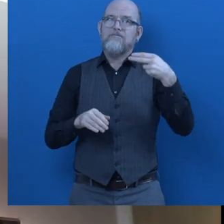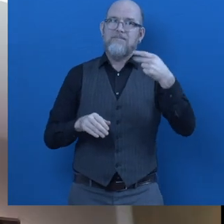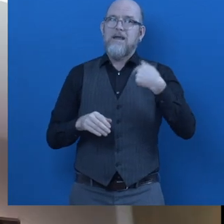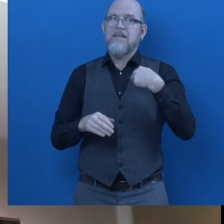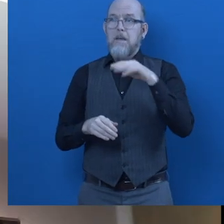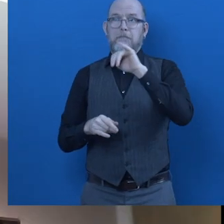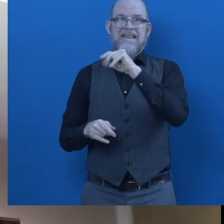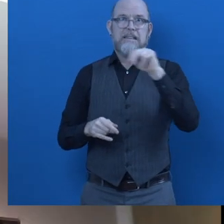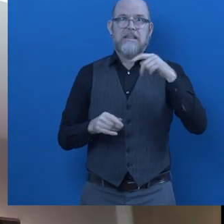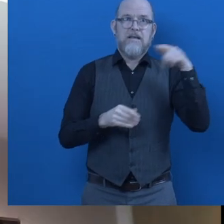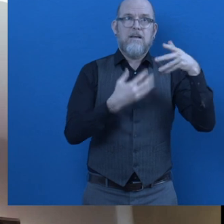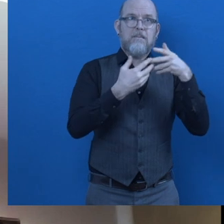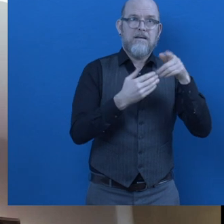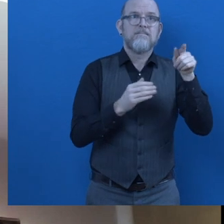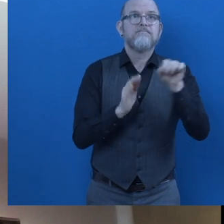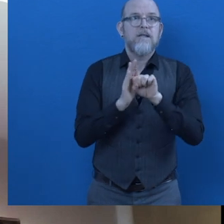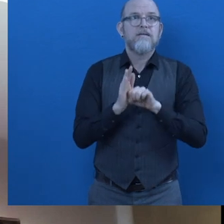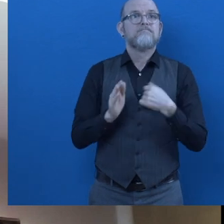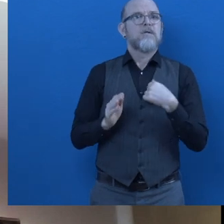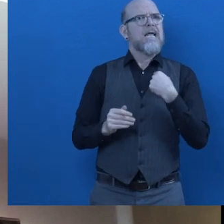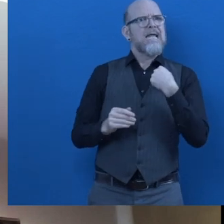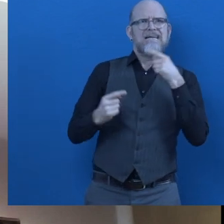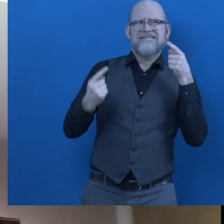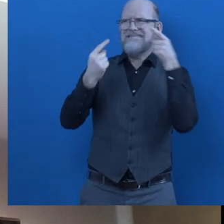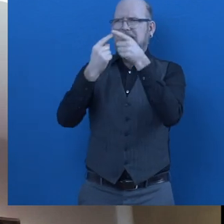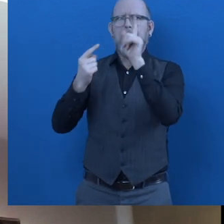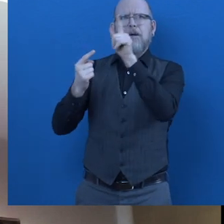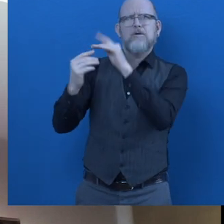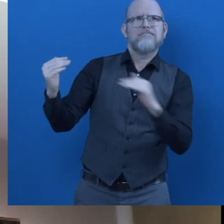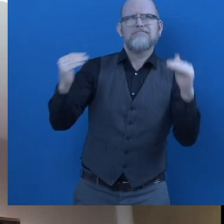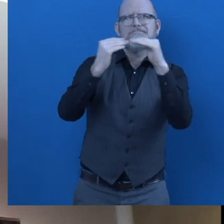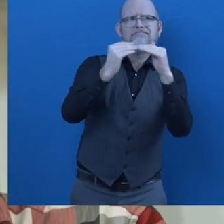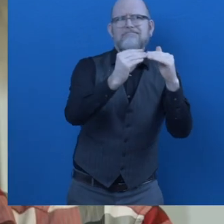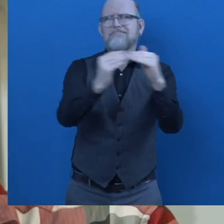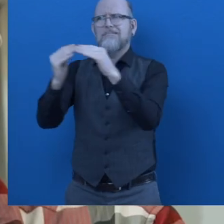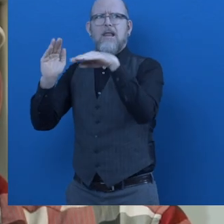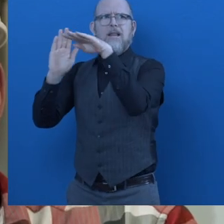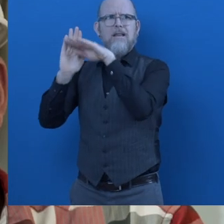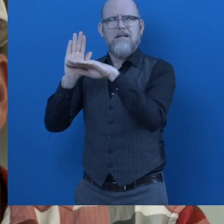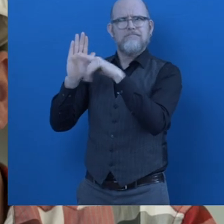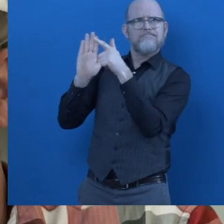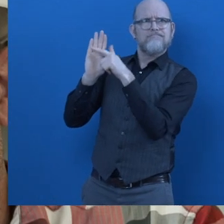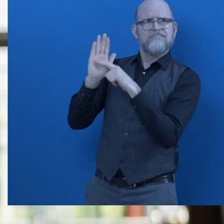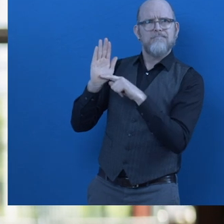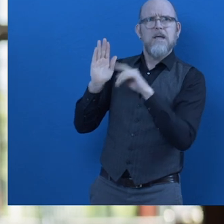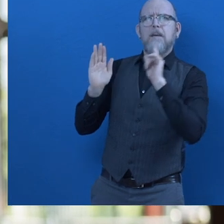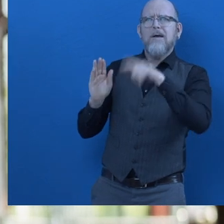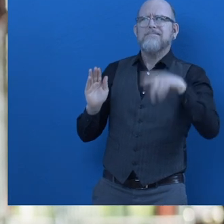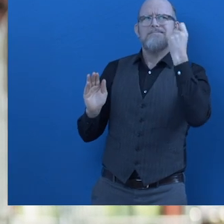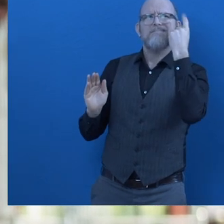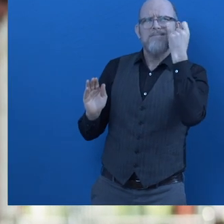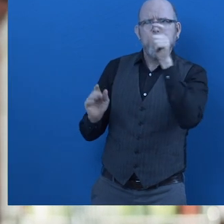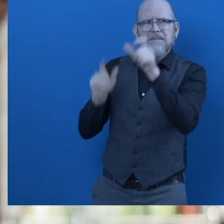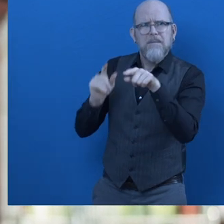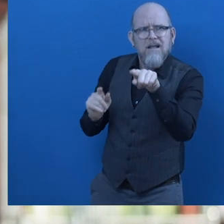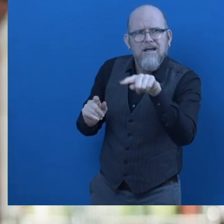John Hoffman from Minnesota. SEED has proven an important policy resource for creating equity and accessibility for everyone. Understanding how to